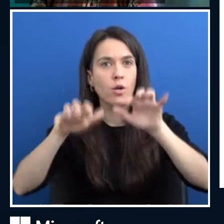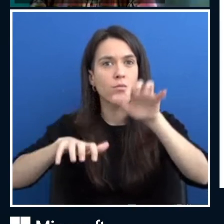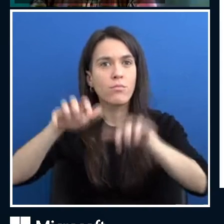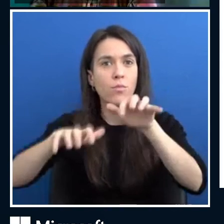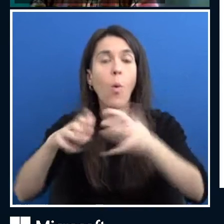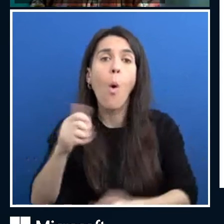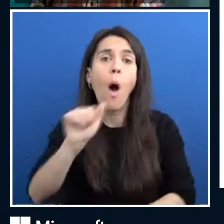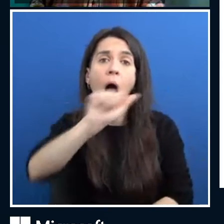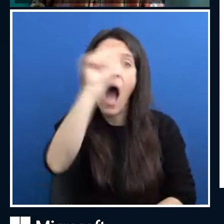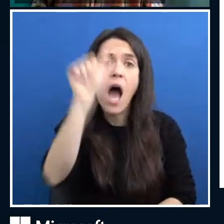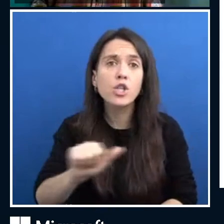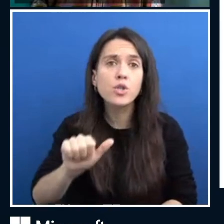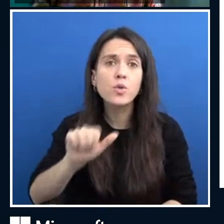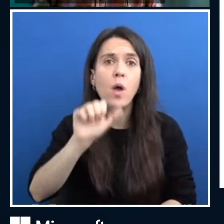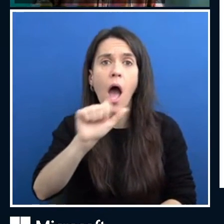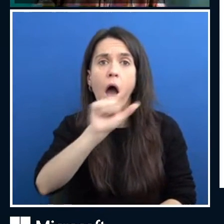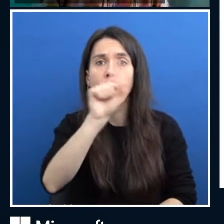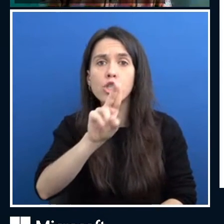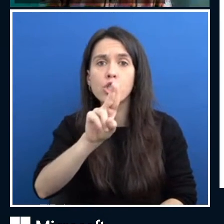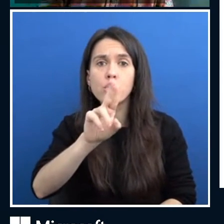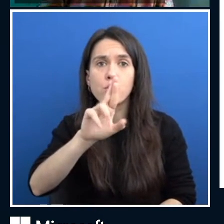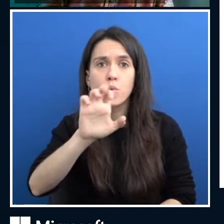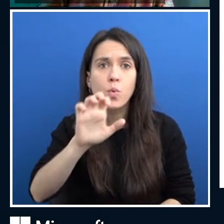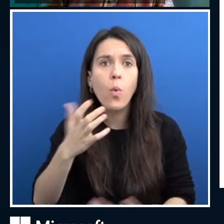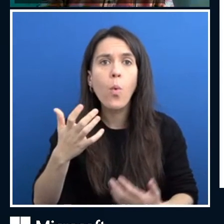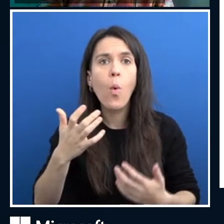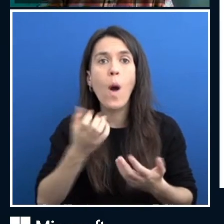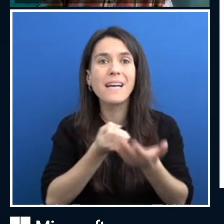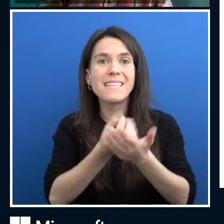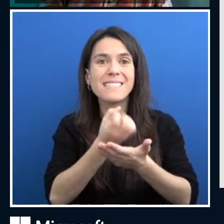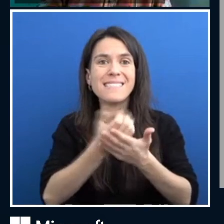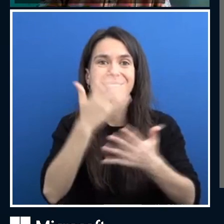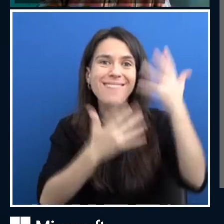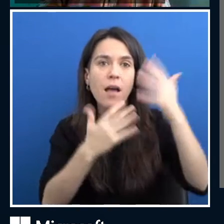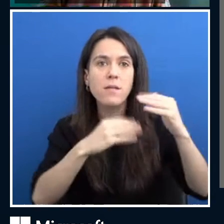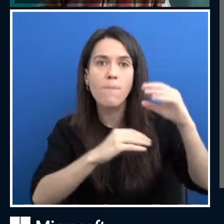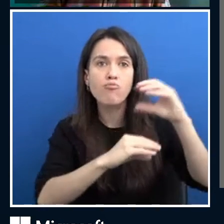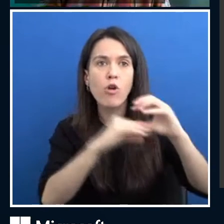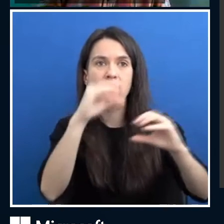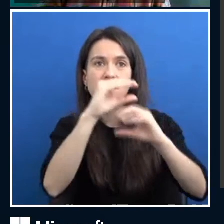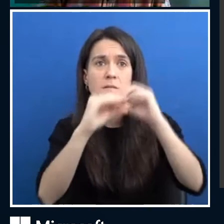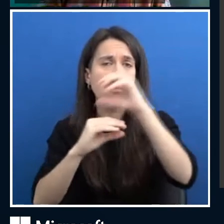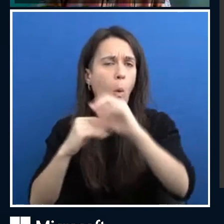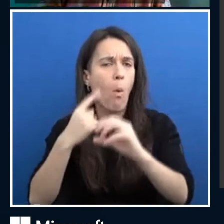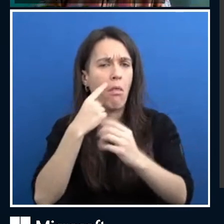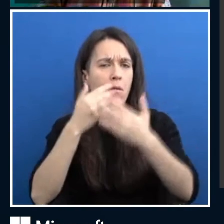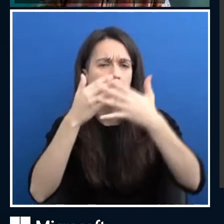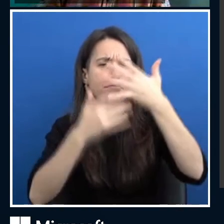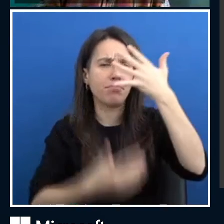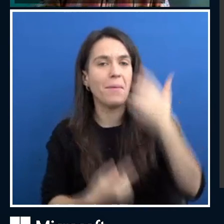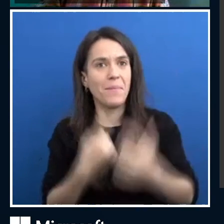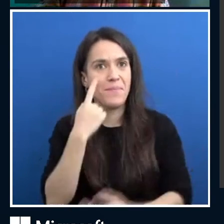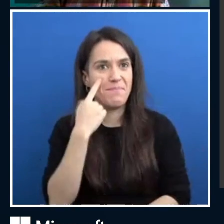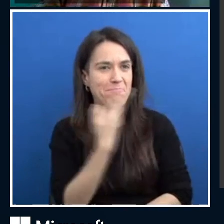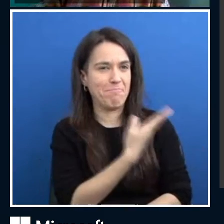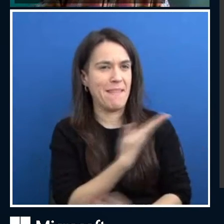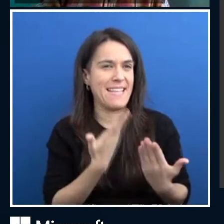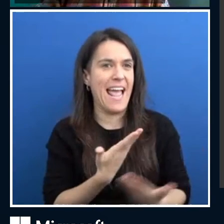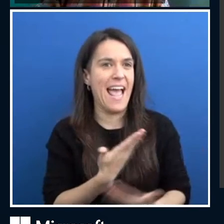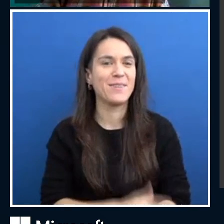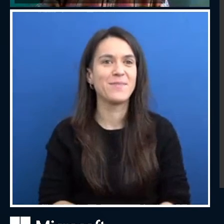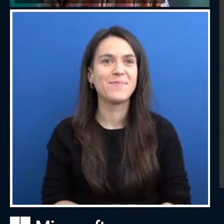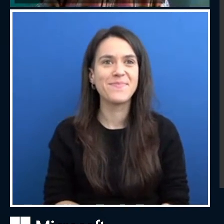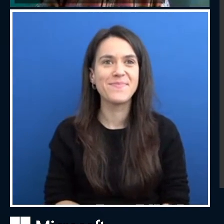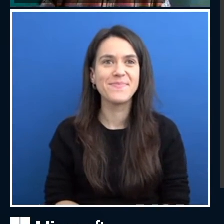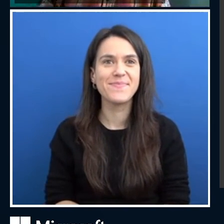Azure Databricks. Um, so let me briefly mention, uh, those possibilities to you. So first approach, which is like the simplest one to